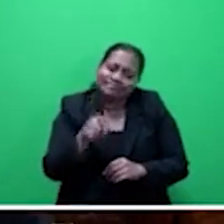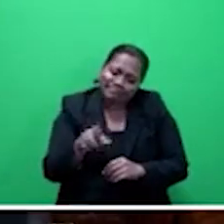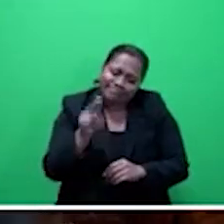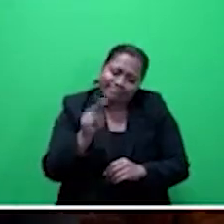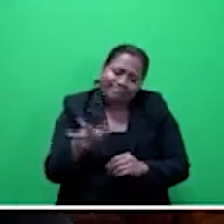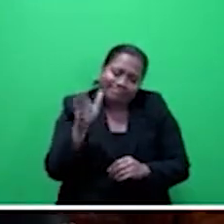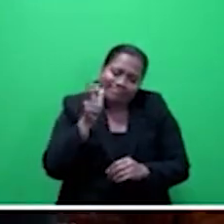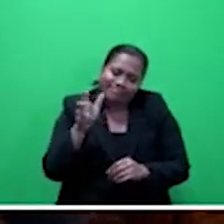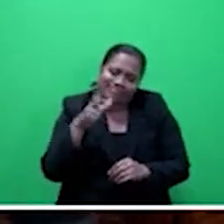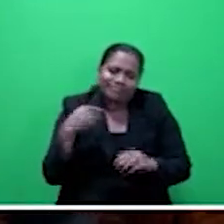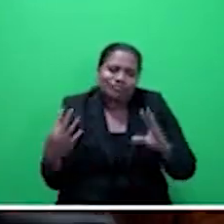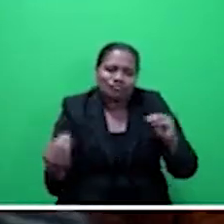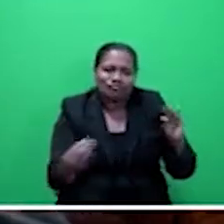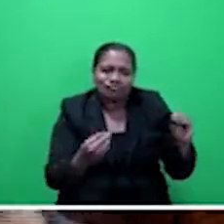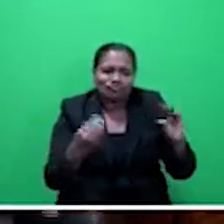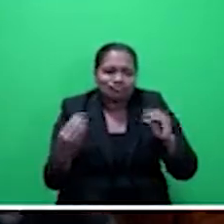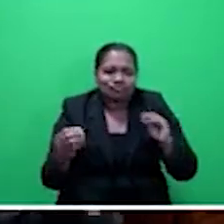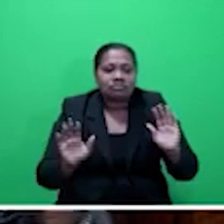Order.